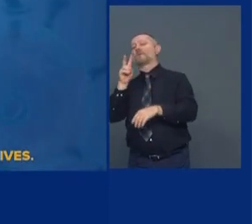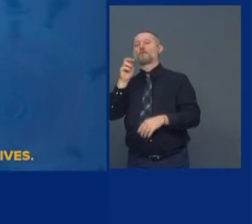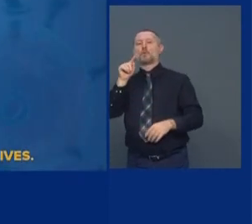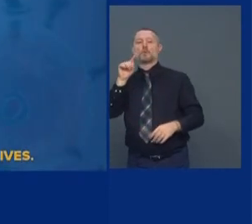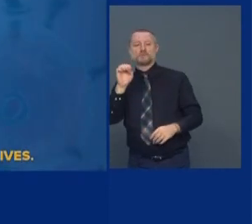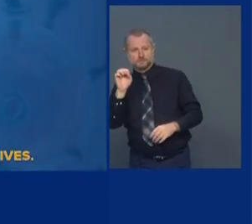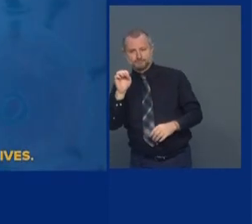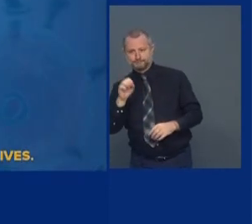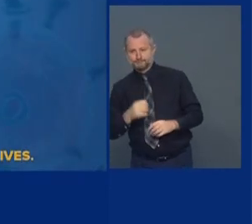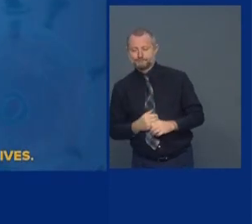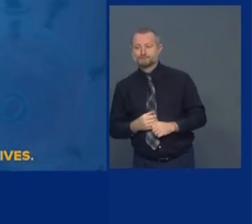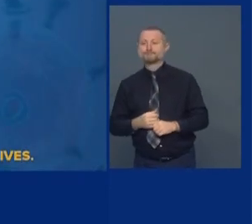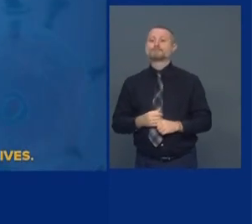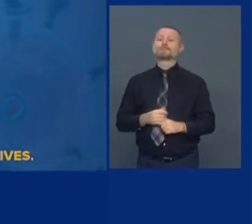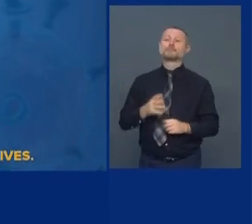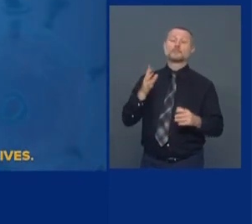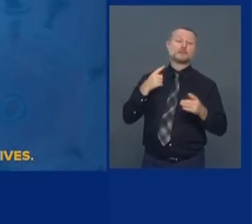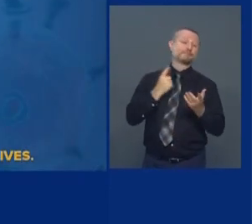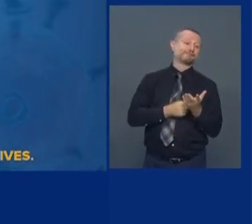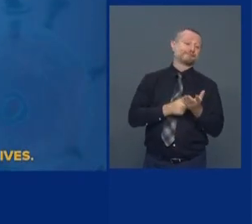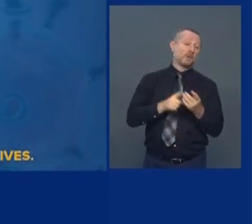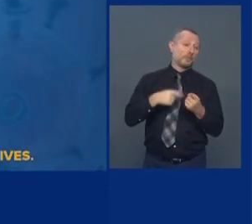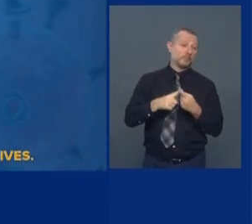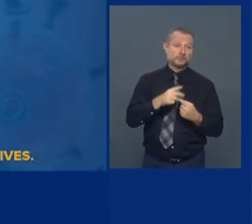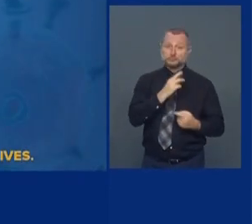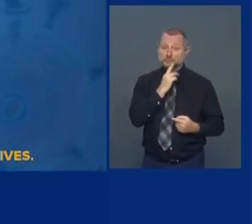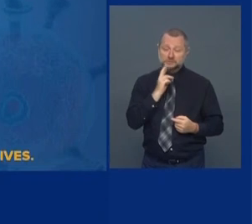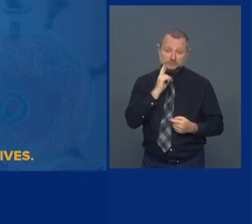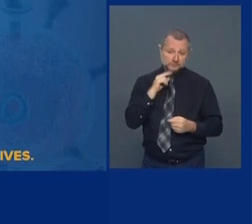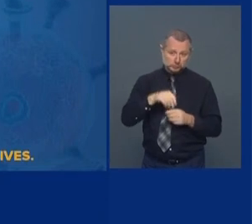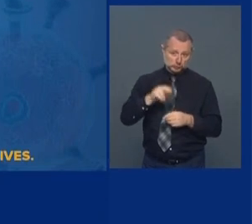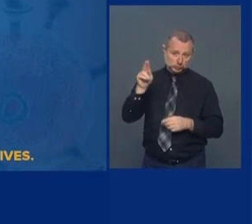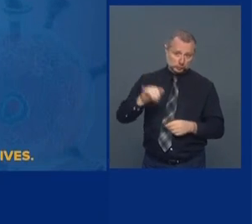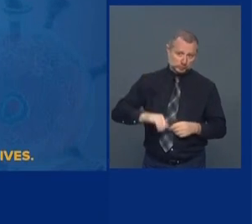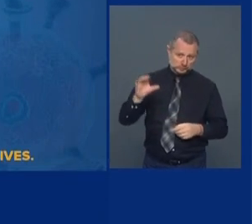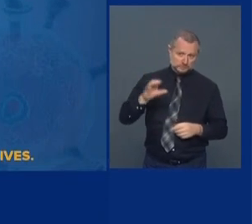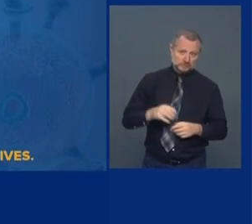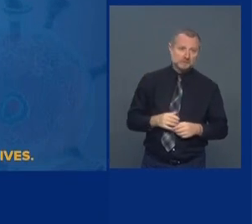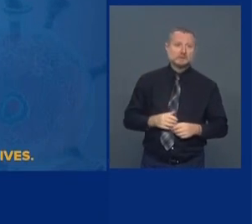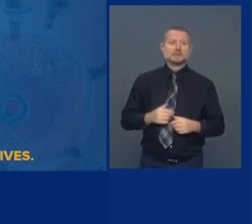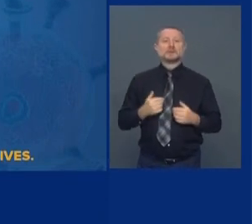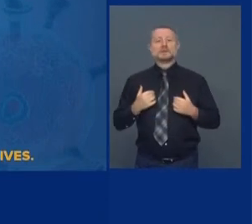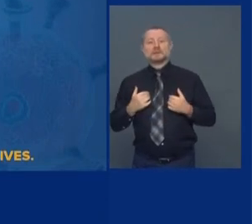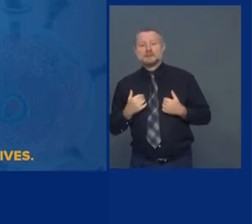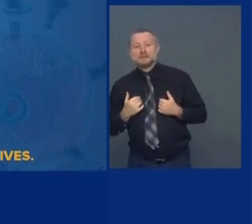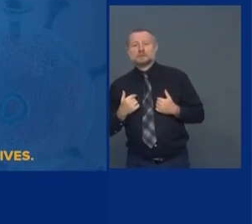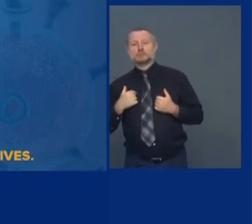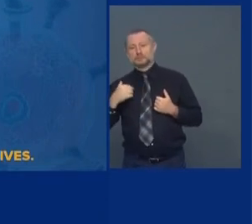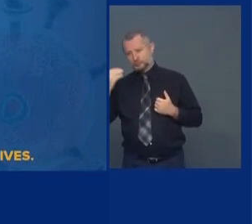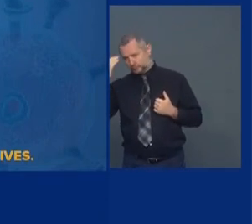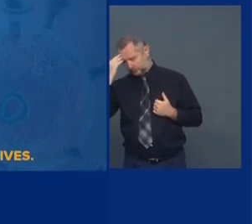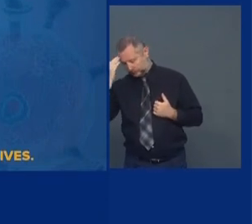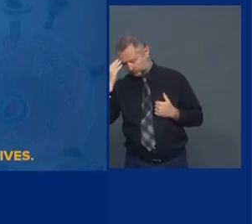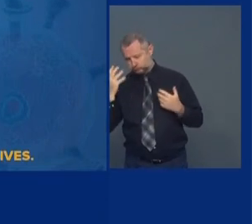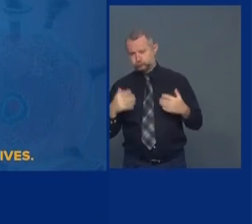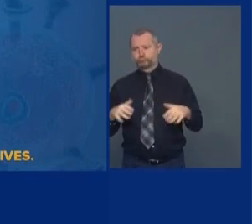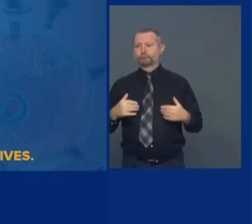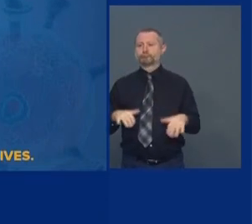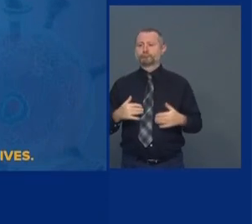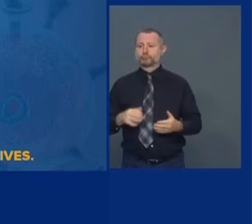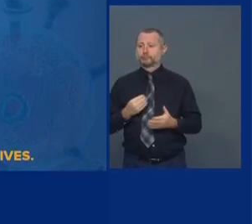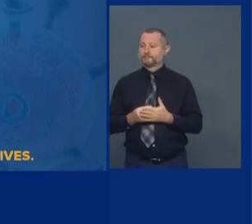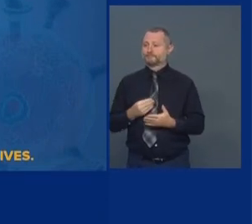On restaurants in New York City, I am very aware of the economic pain that